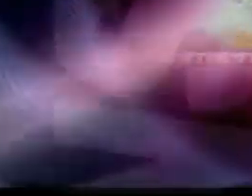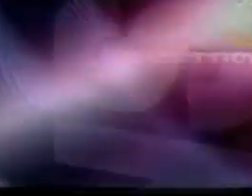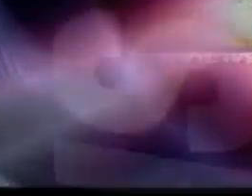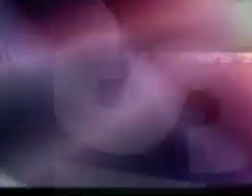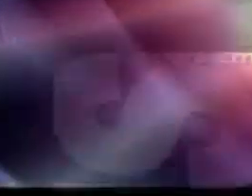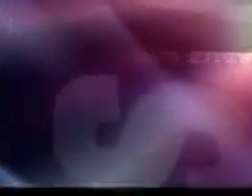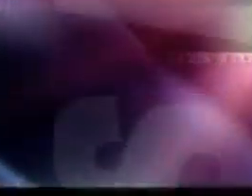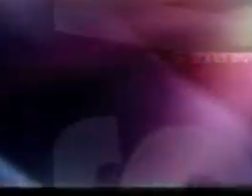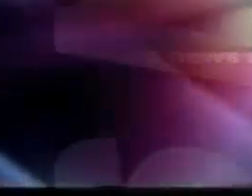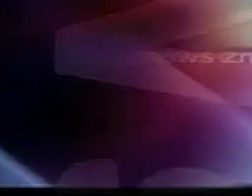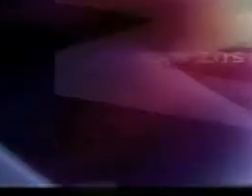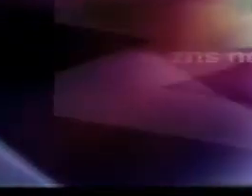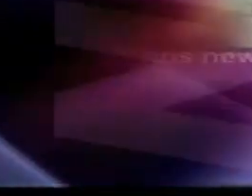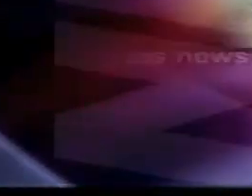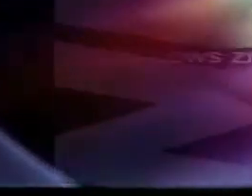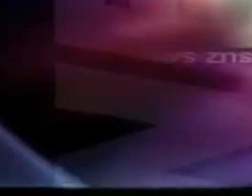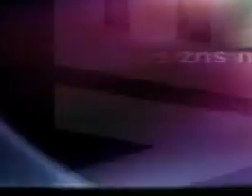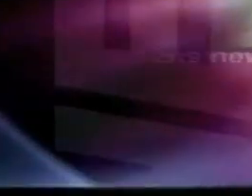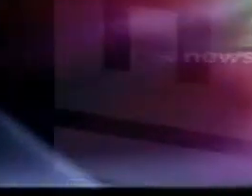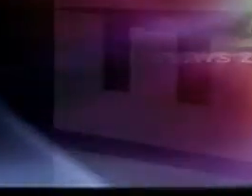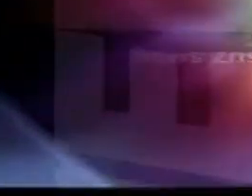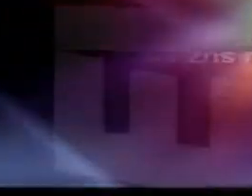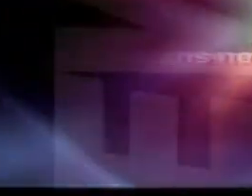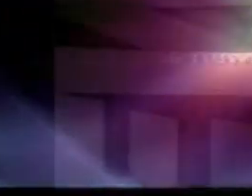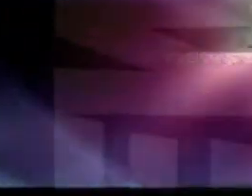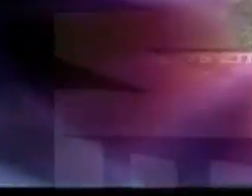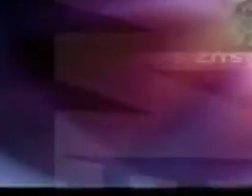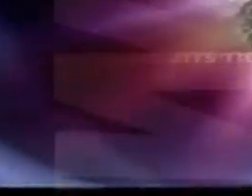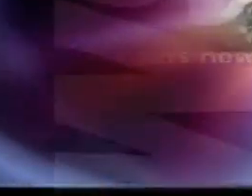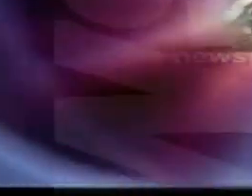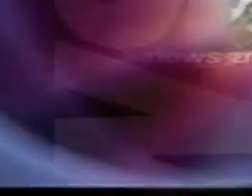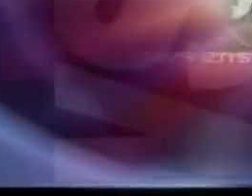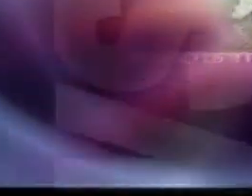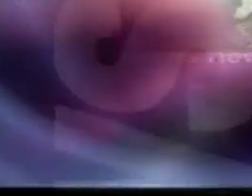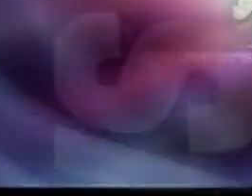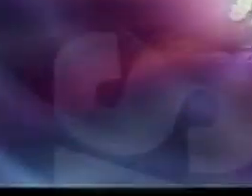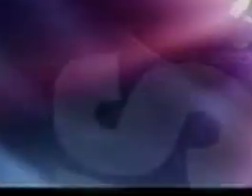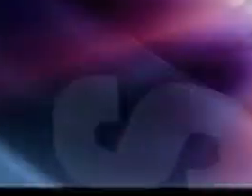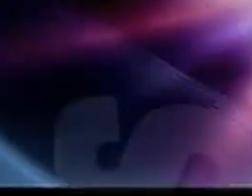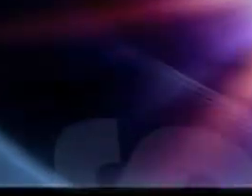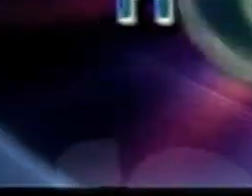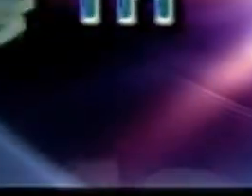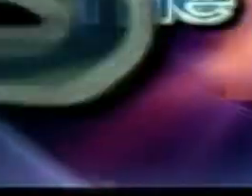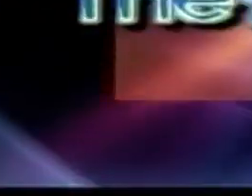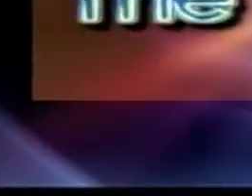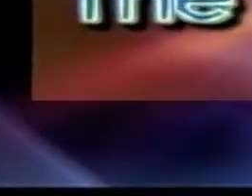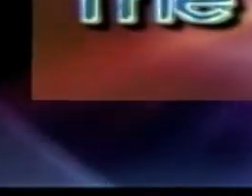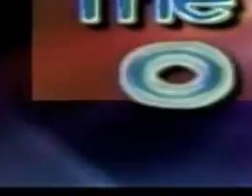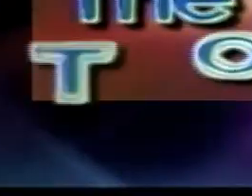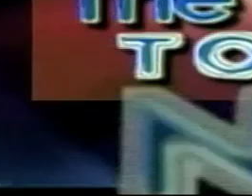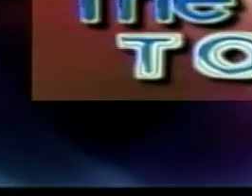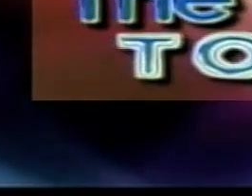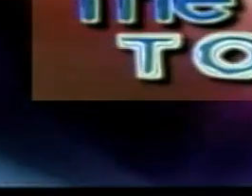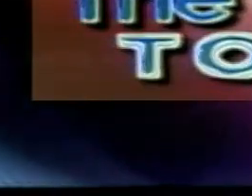covering the islands of the bahamas zns network presents the bahamas tonight